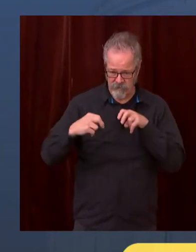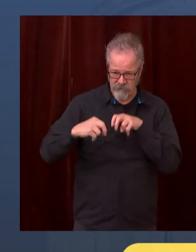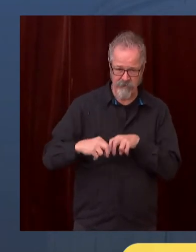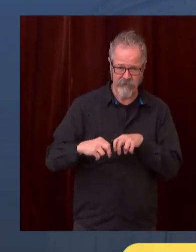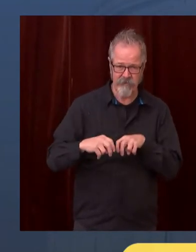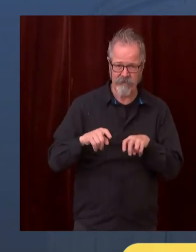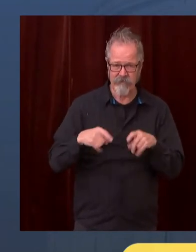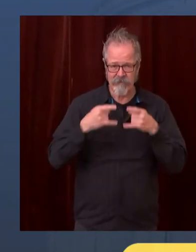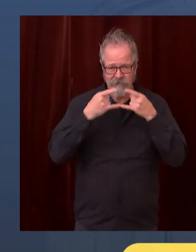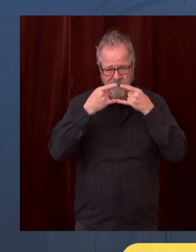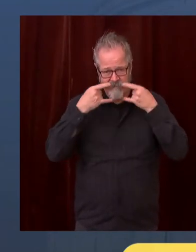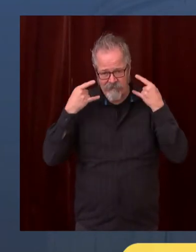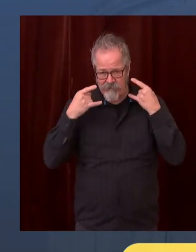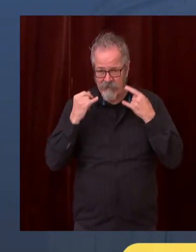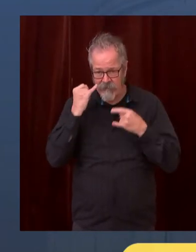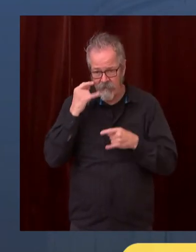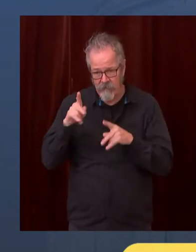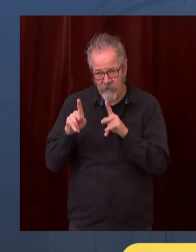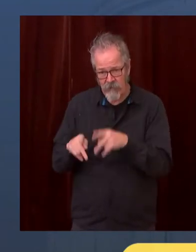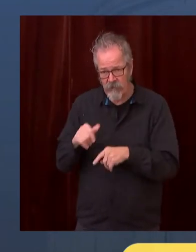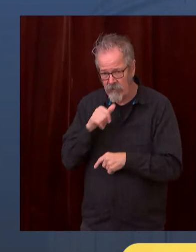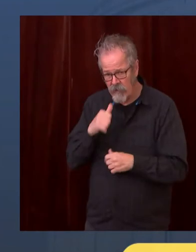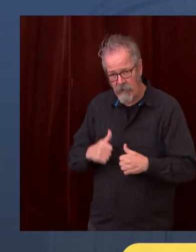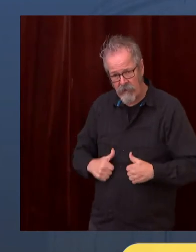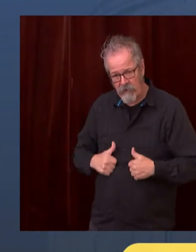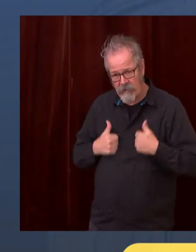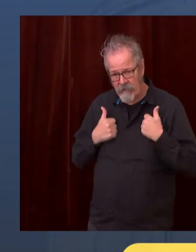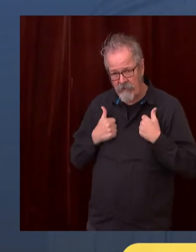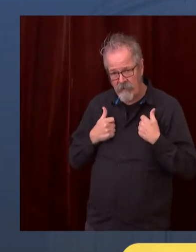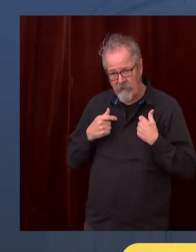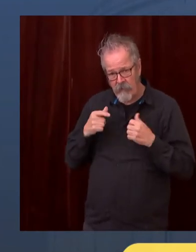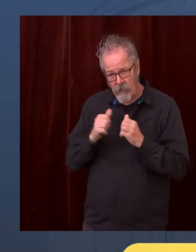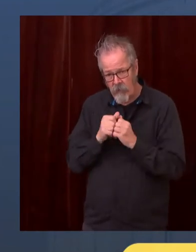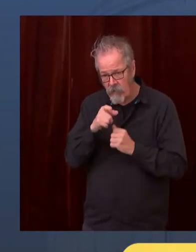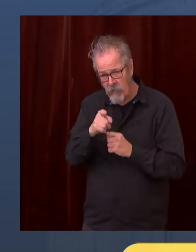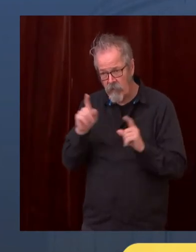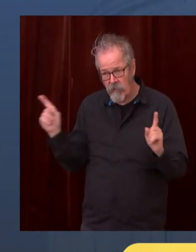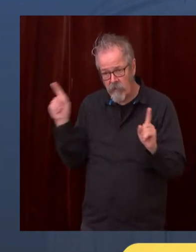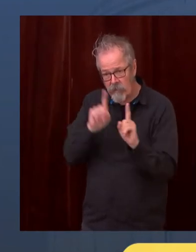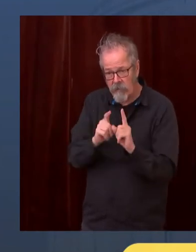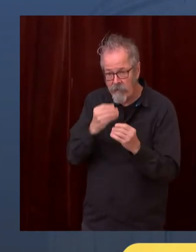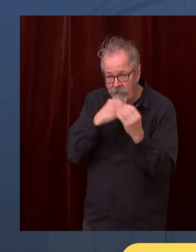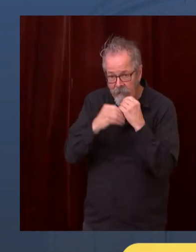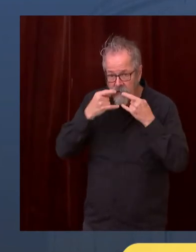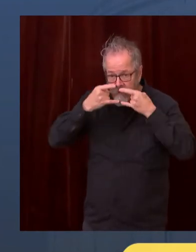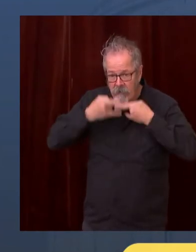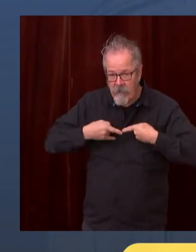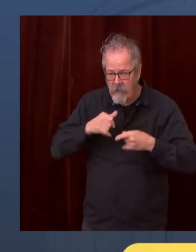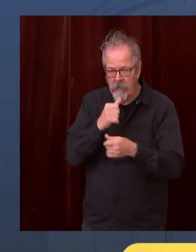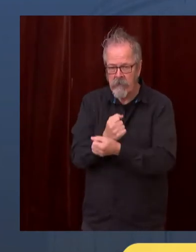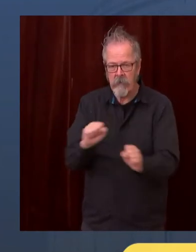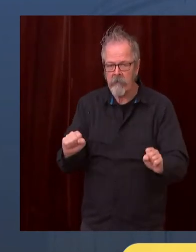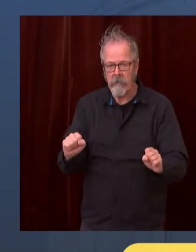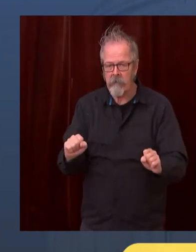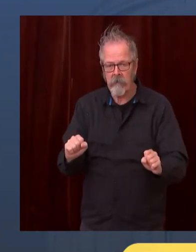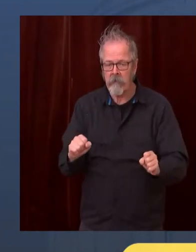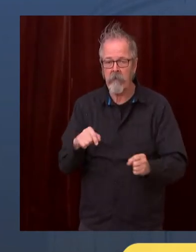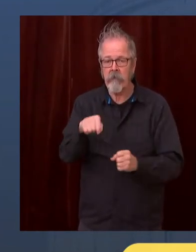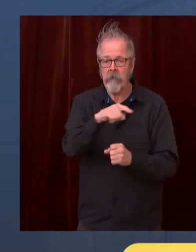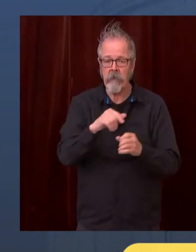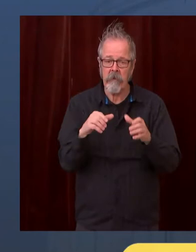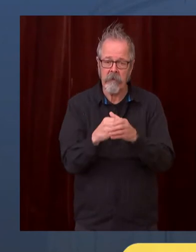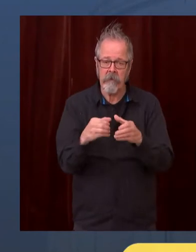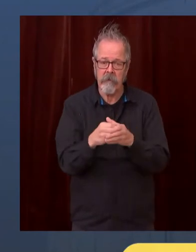And so we have basically called for Washingtonians to celebrate Thanksgiving